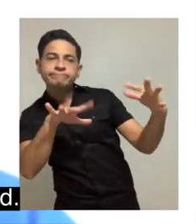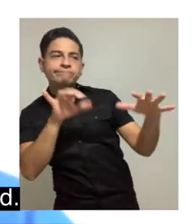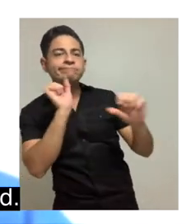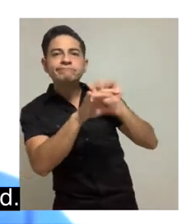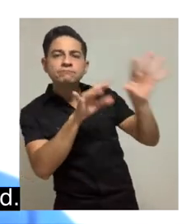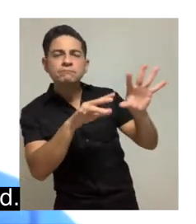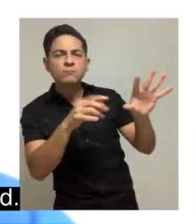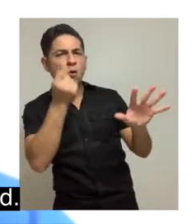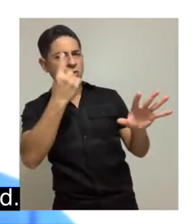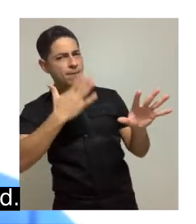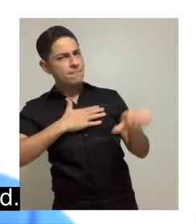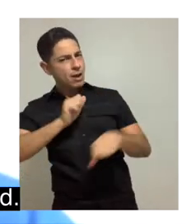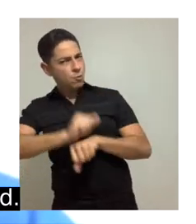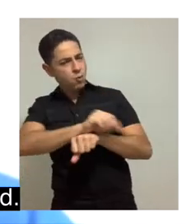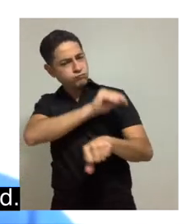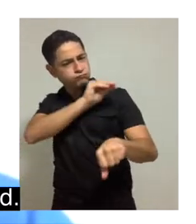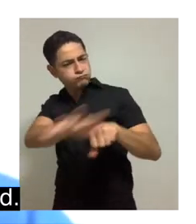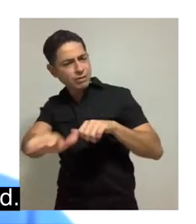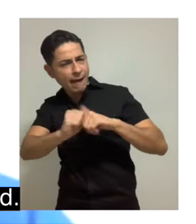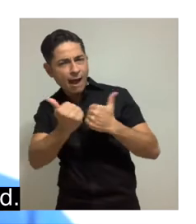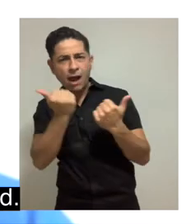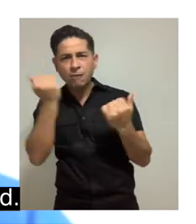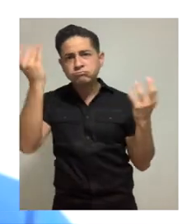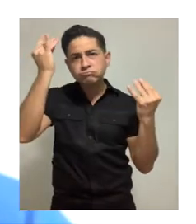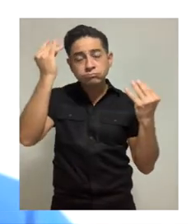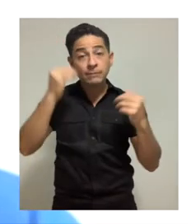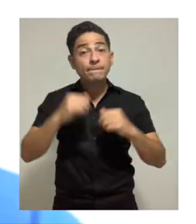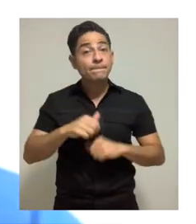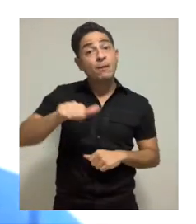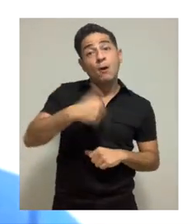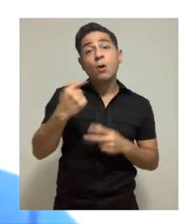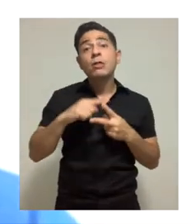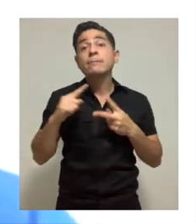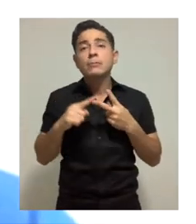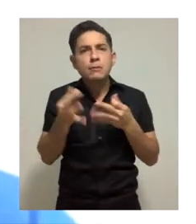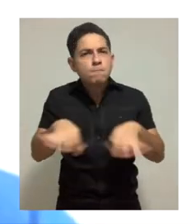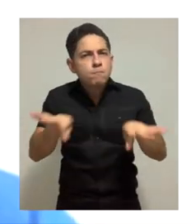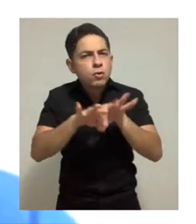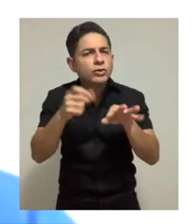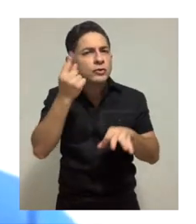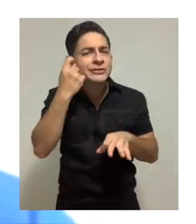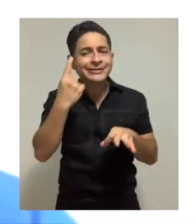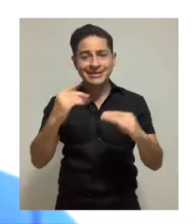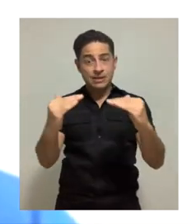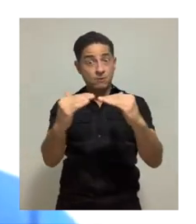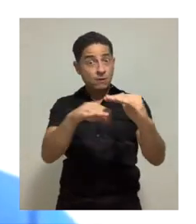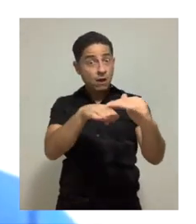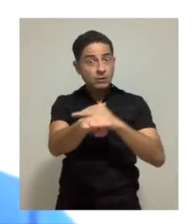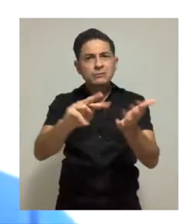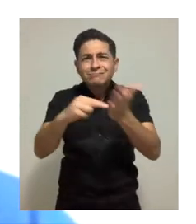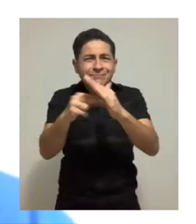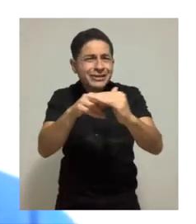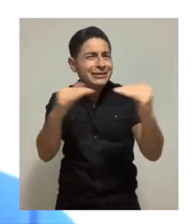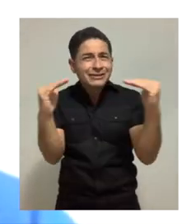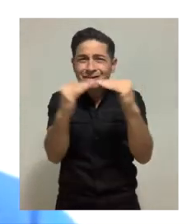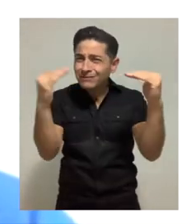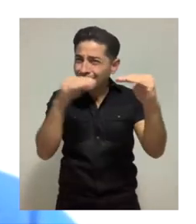public commentary, understand how they might impact your work going forward. The other thing is to understand that equal access